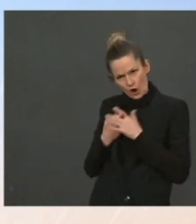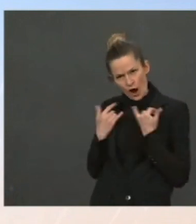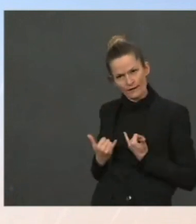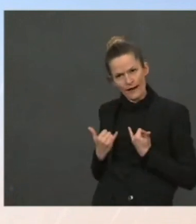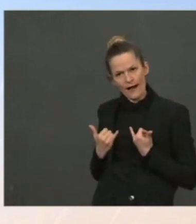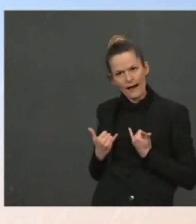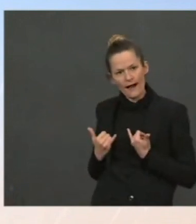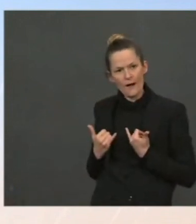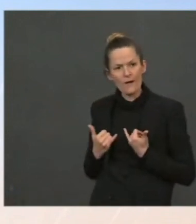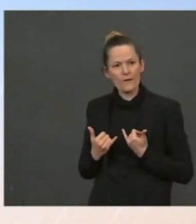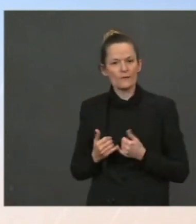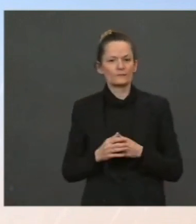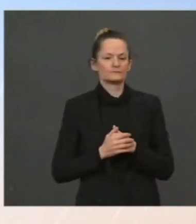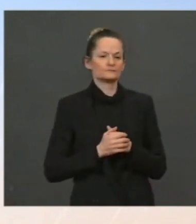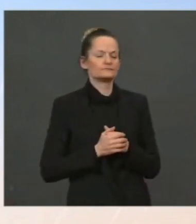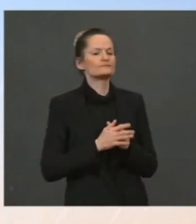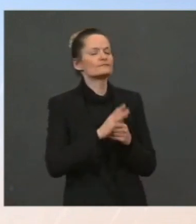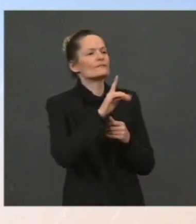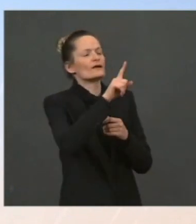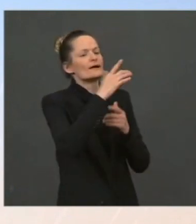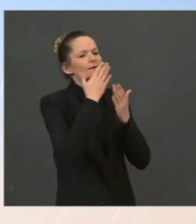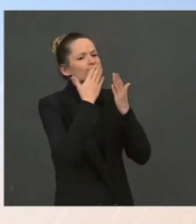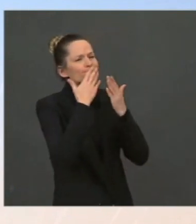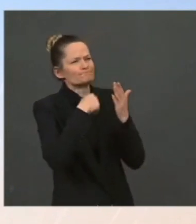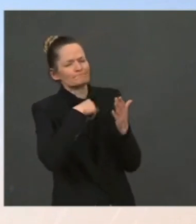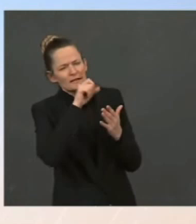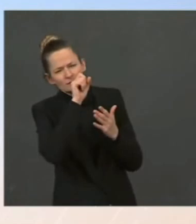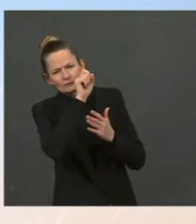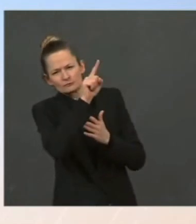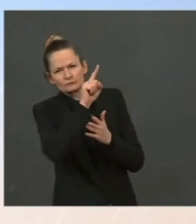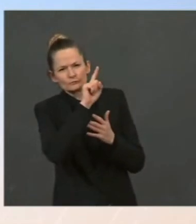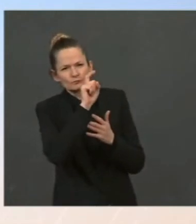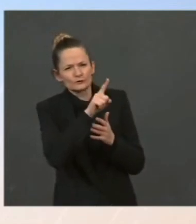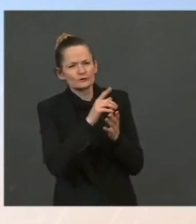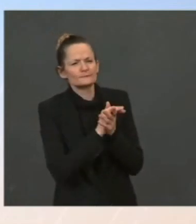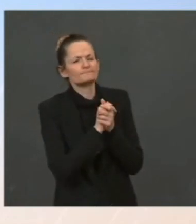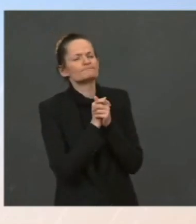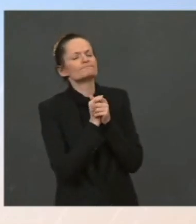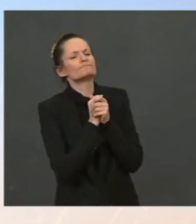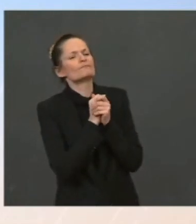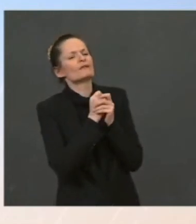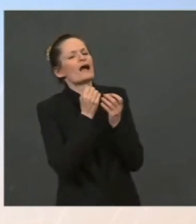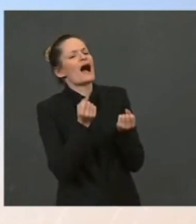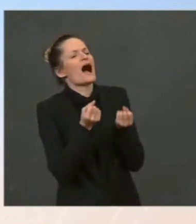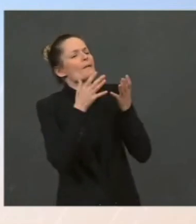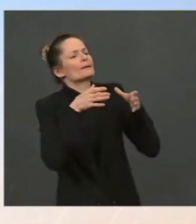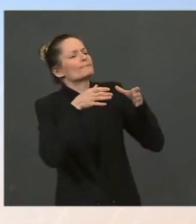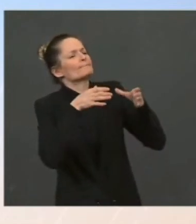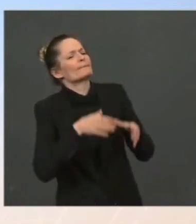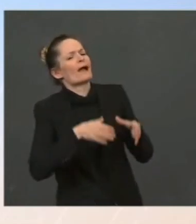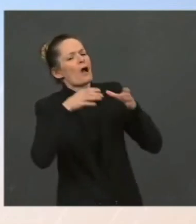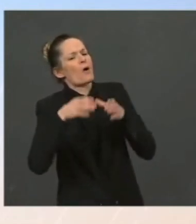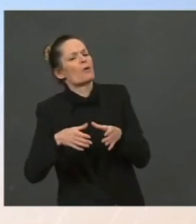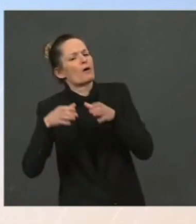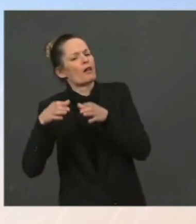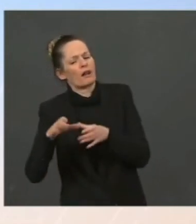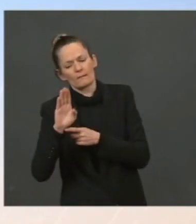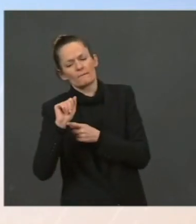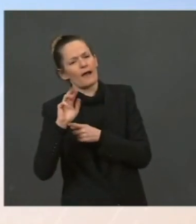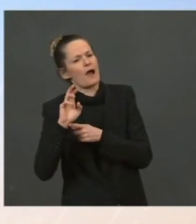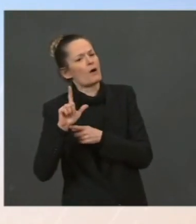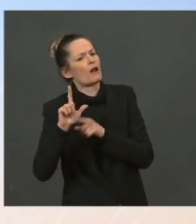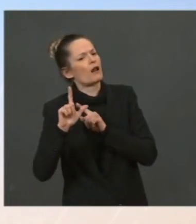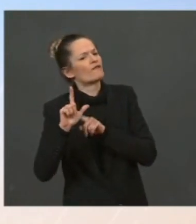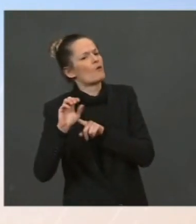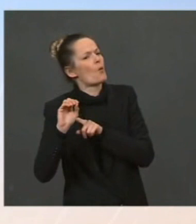this. There are various figures about this, so I'm curious if you know, how many barrels of oil does the U.S. consume per day? I don't have that number in front of